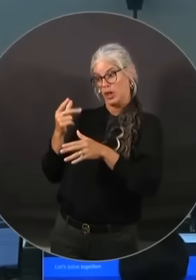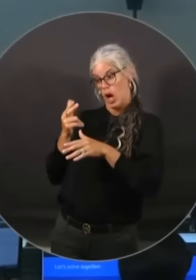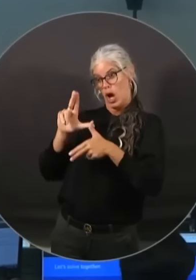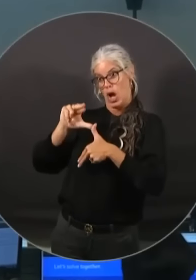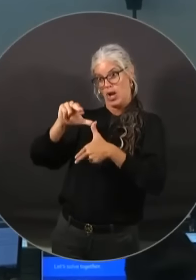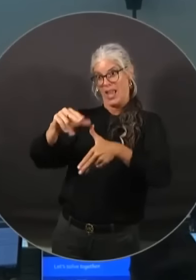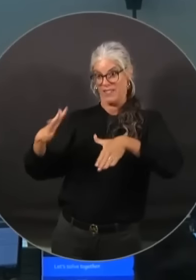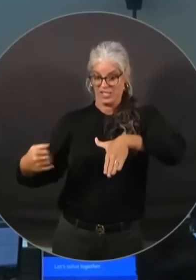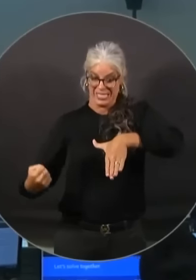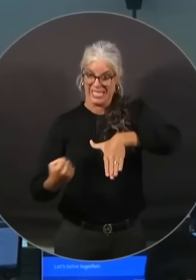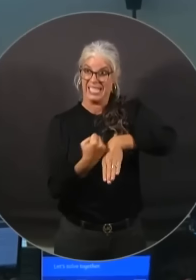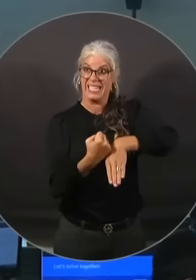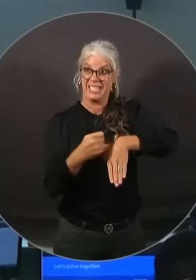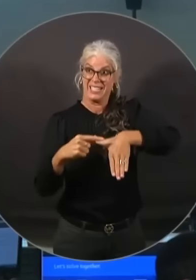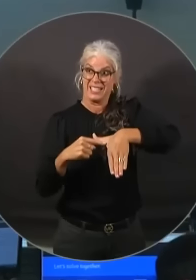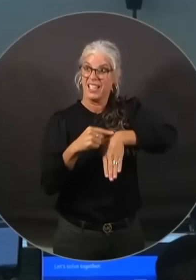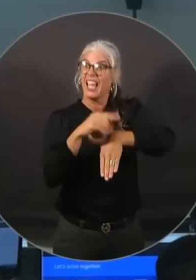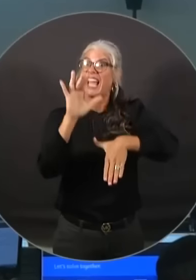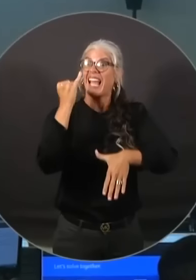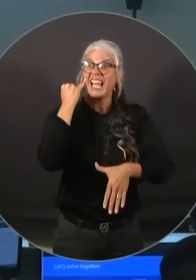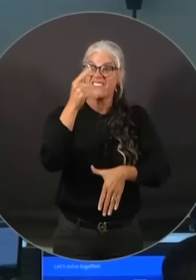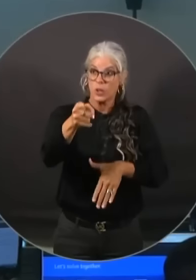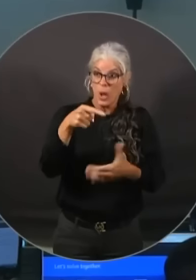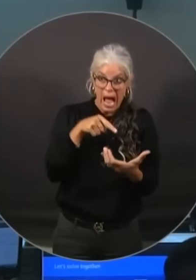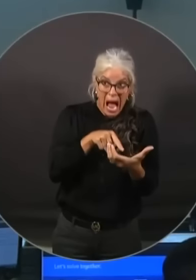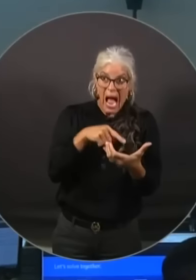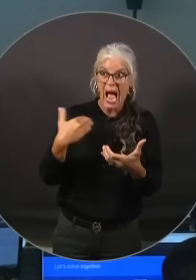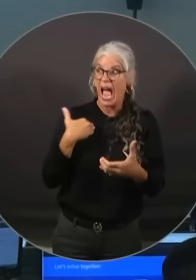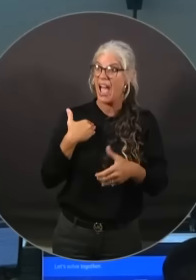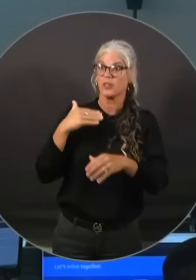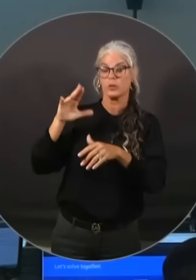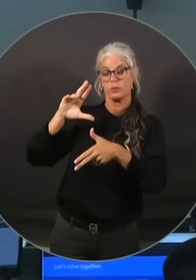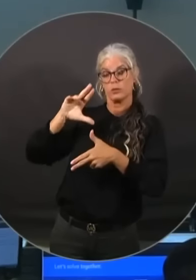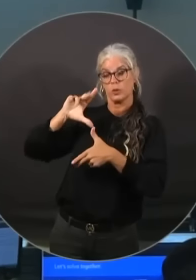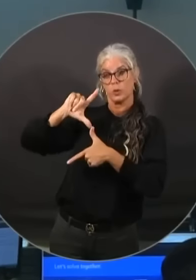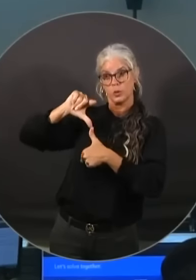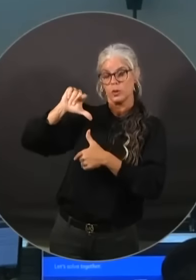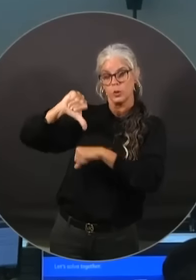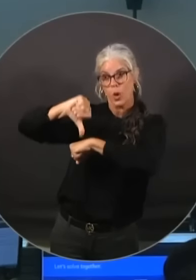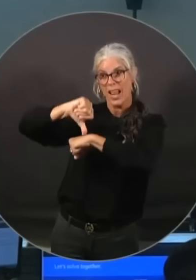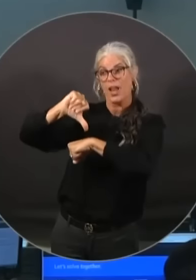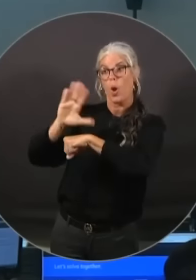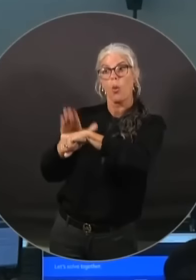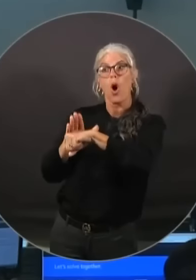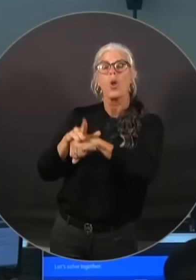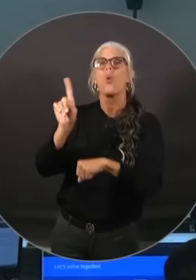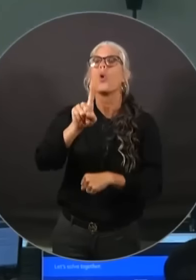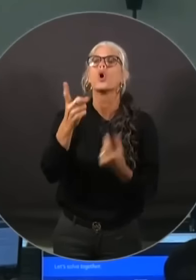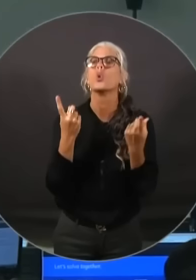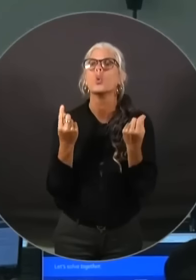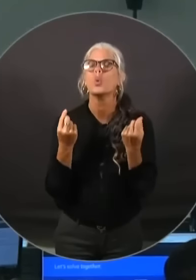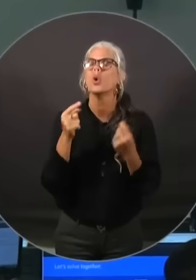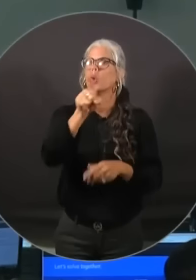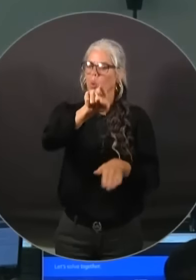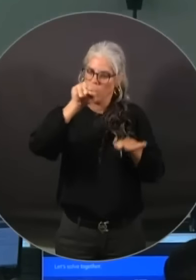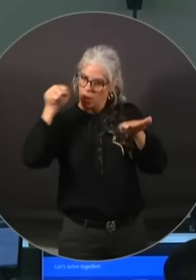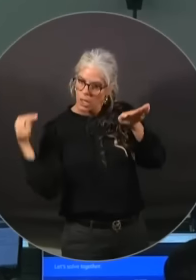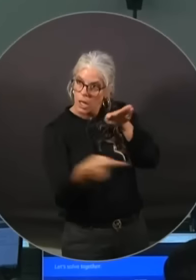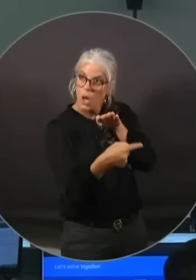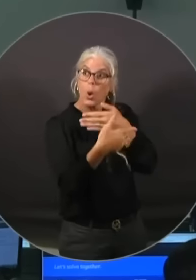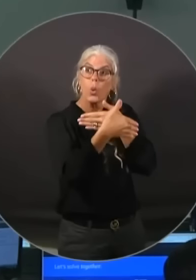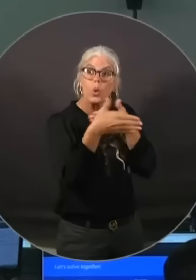remember that if a tornado warning is issued in your area, you need to get to an interior room. Most likely your